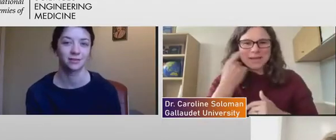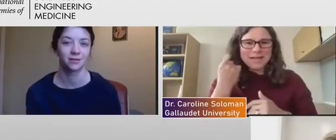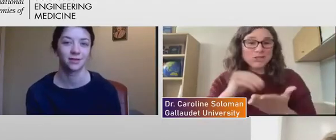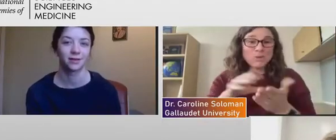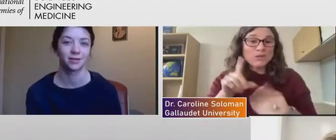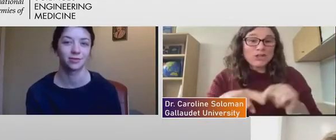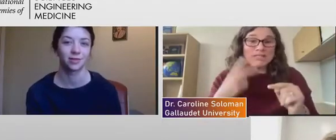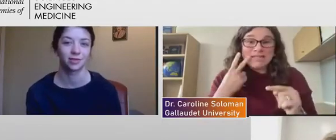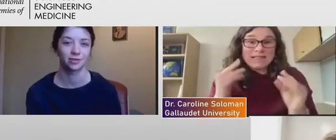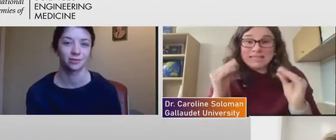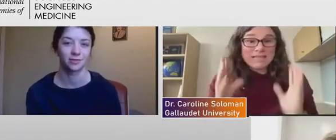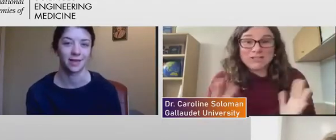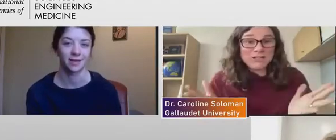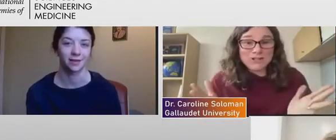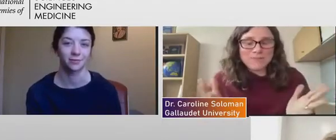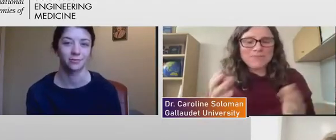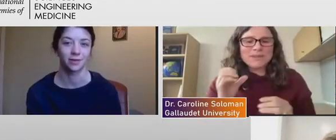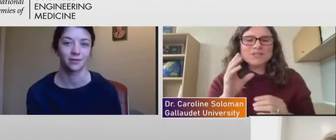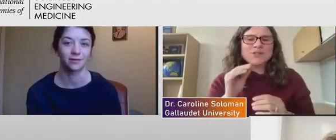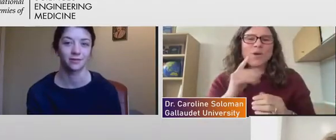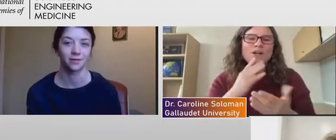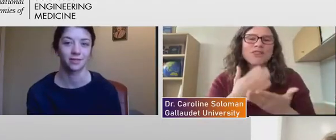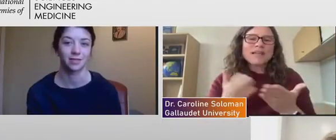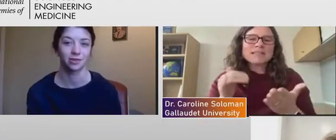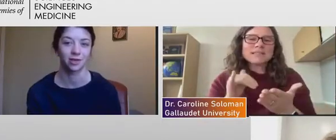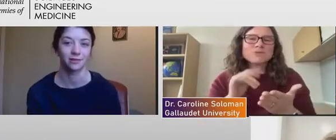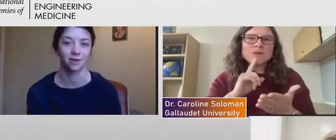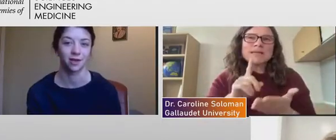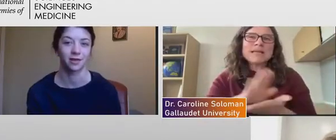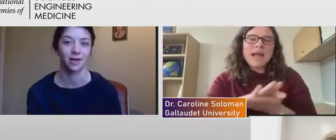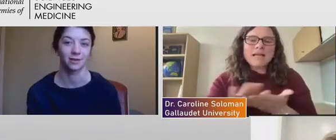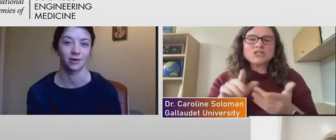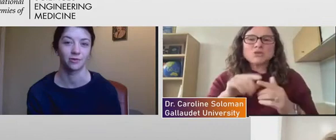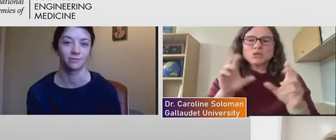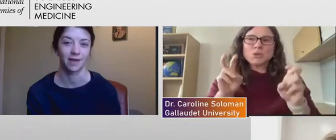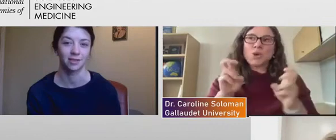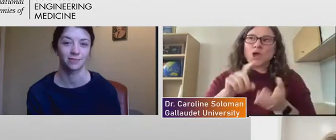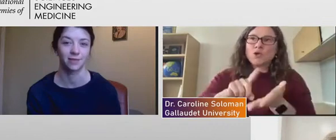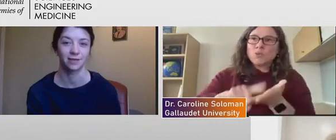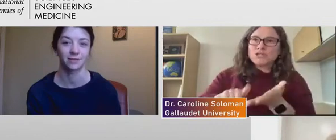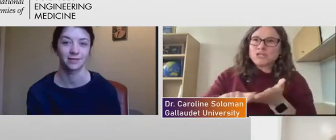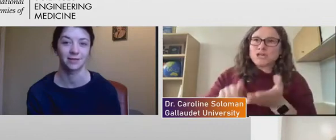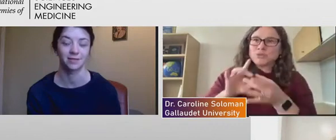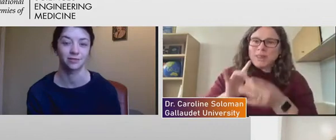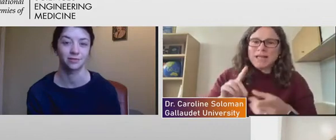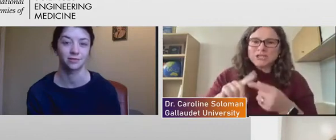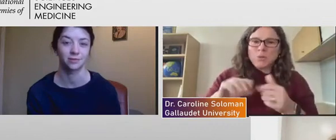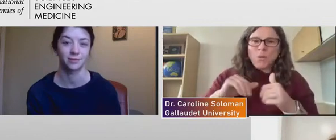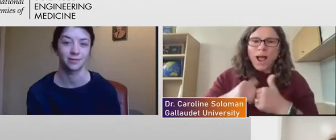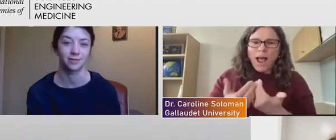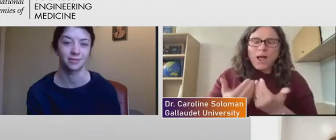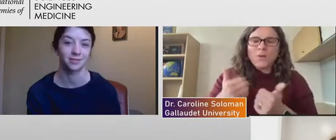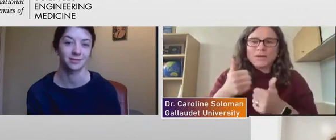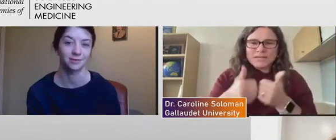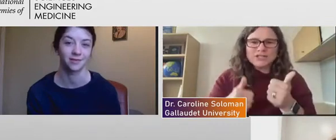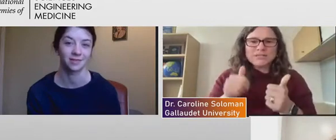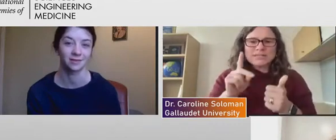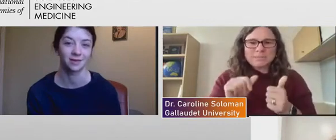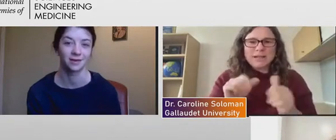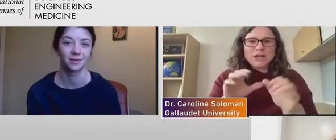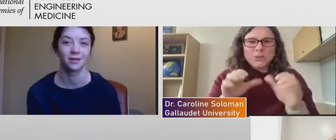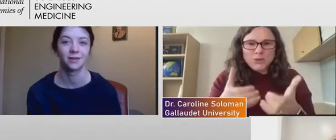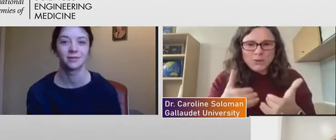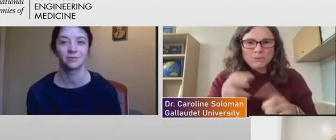in a traditional setting with a teacher at the front at their own bench because the deaf students wouldn't be able to see the